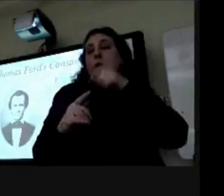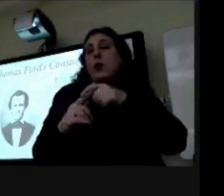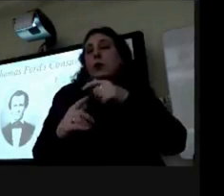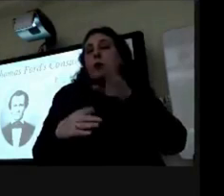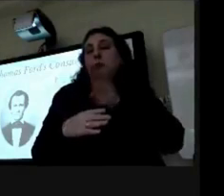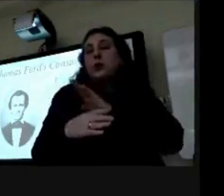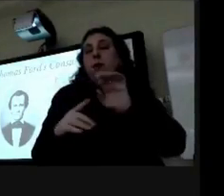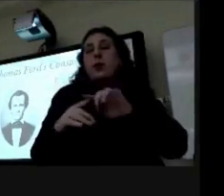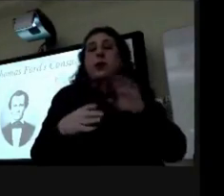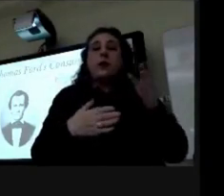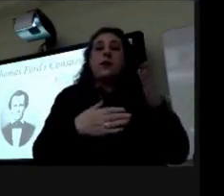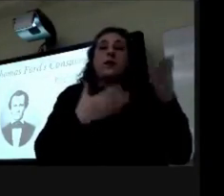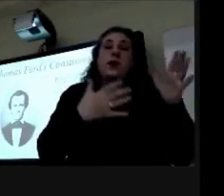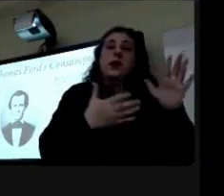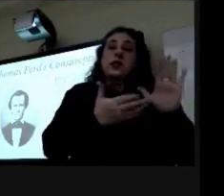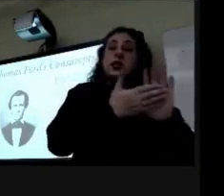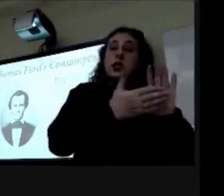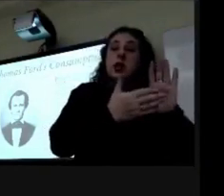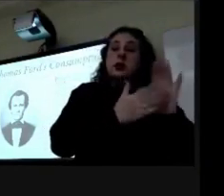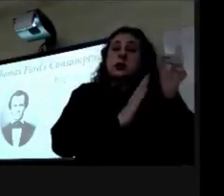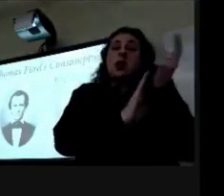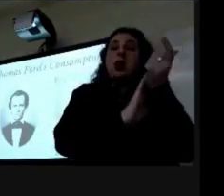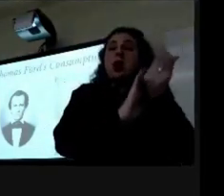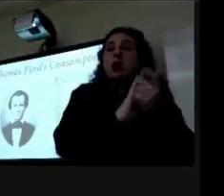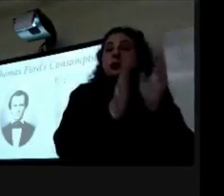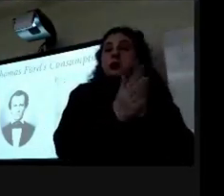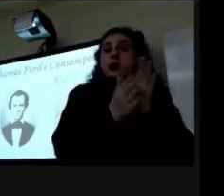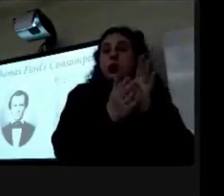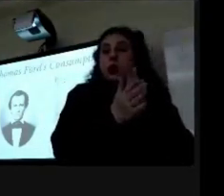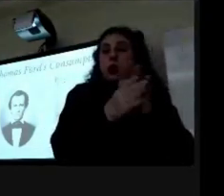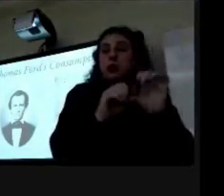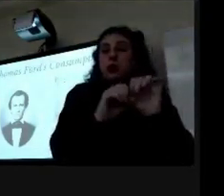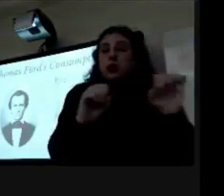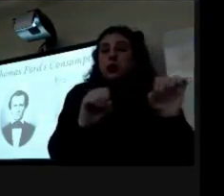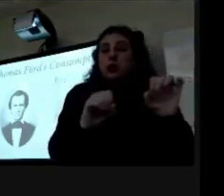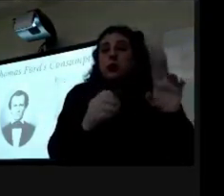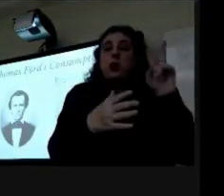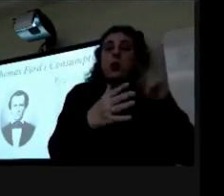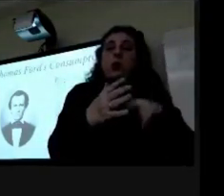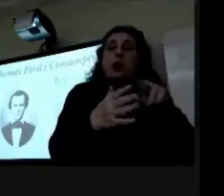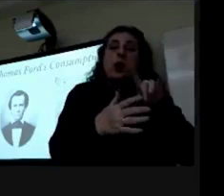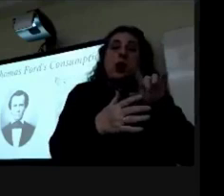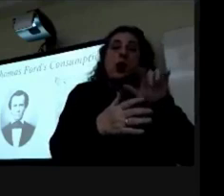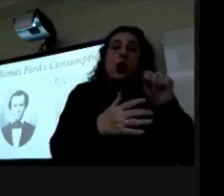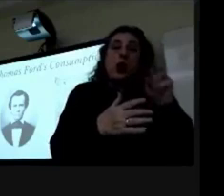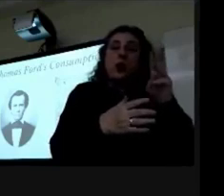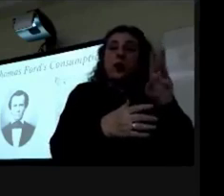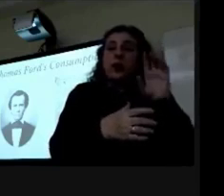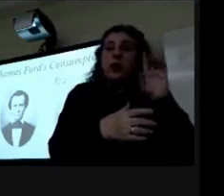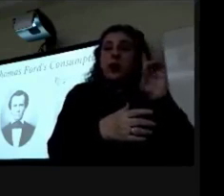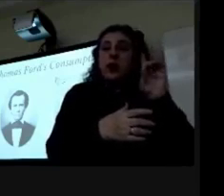he finished by finished law school or his law agreed by creating law with daniel poe cook